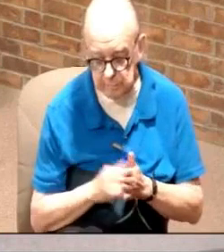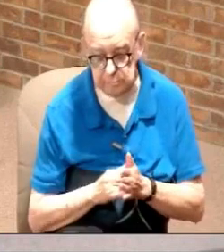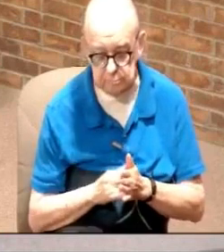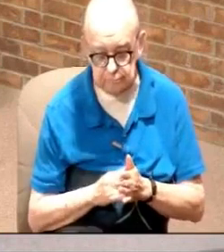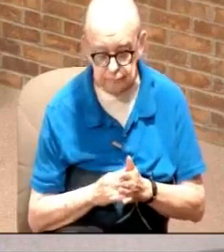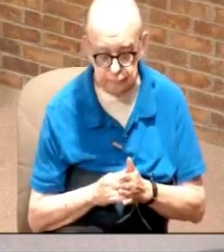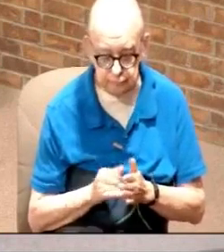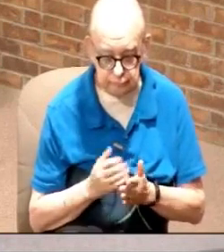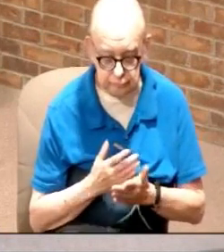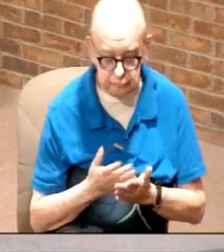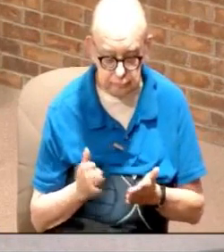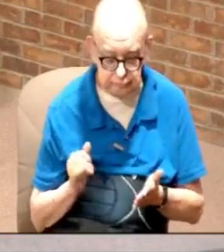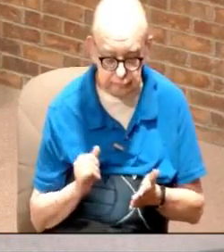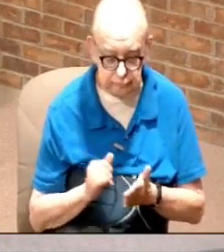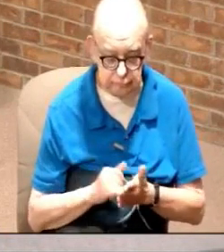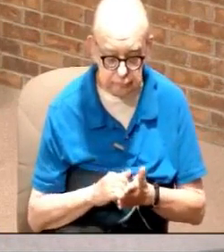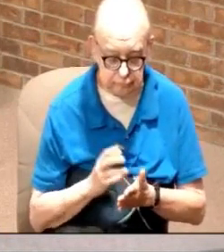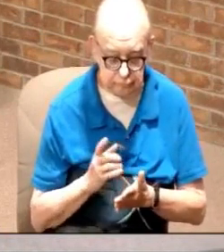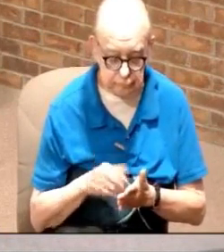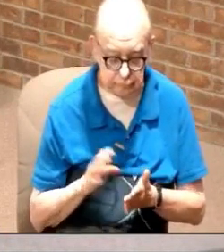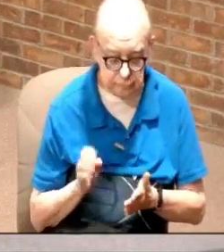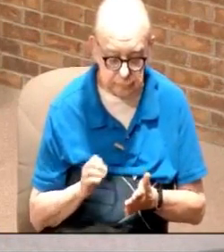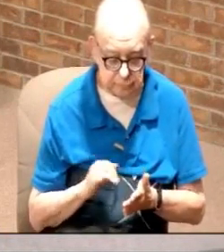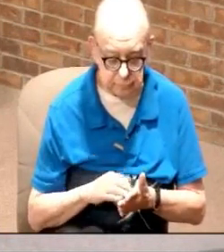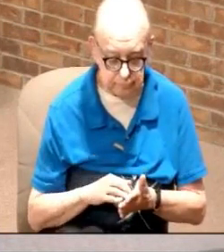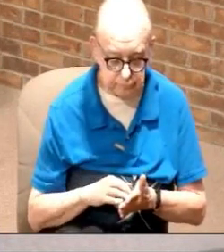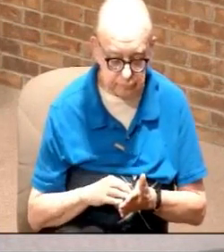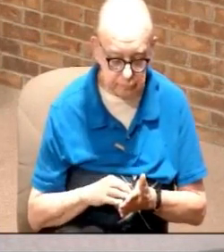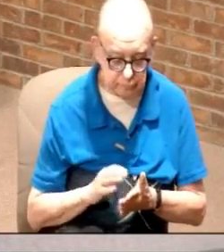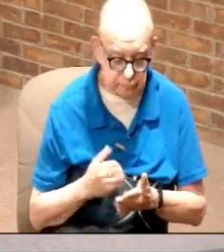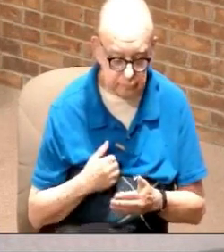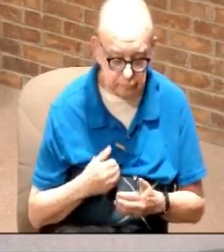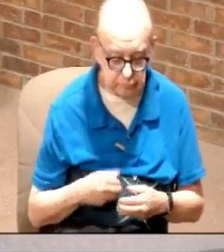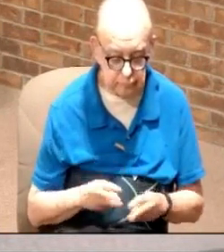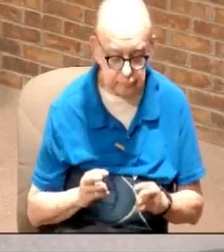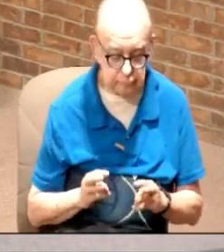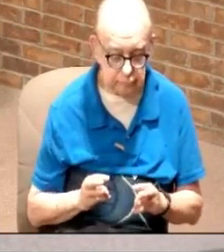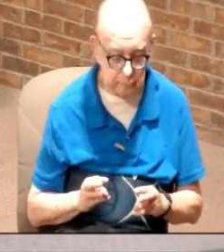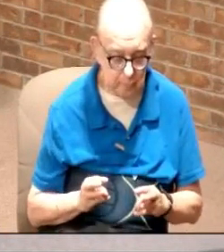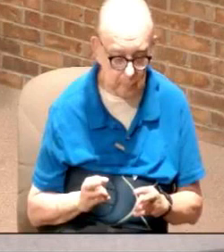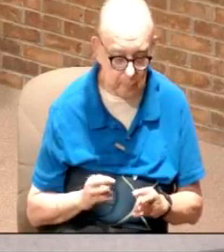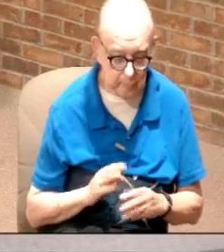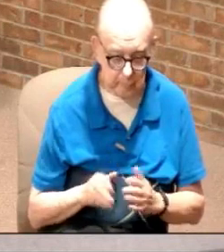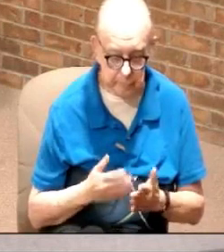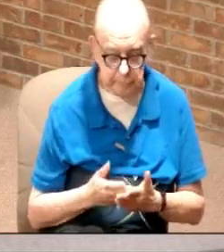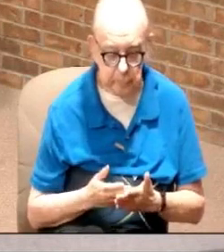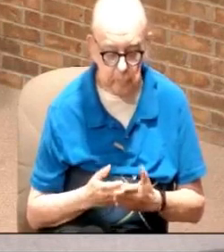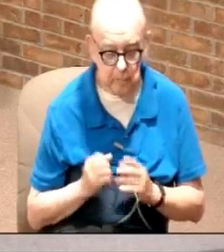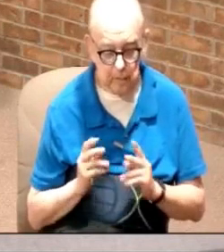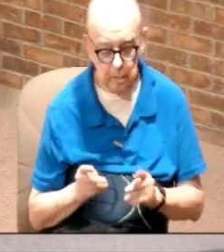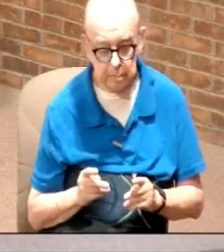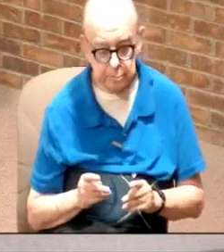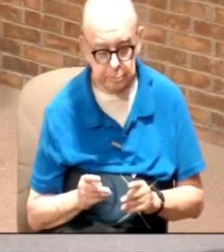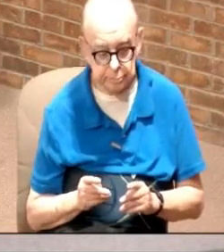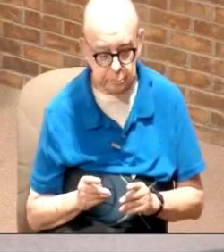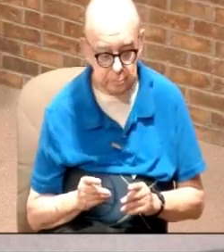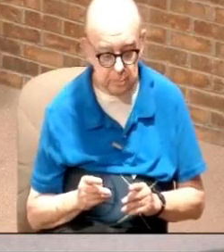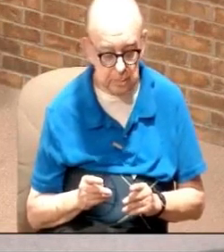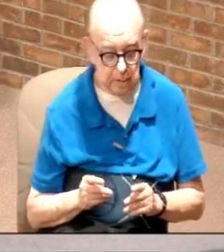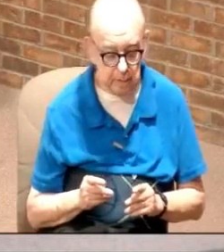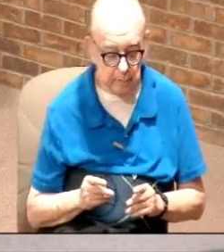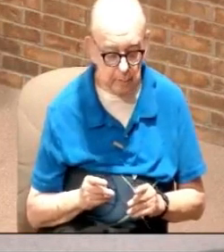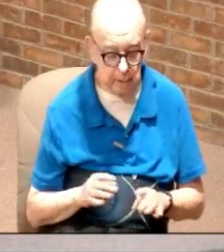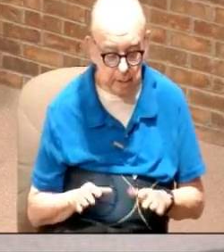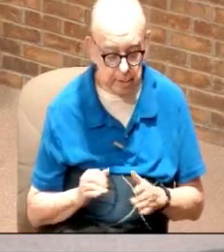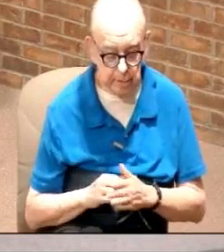the only thing I can pray is God whatever it is have your way that's all okay that's all I can do